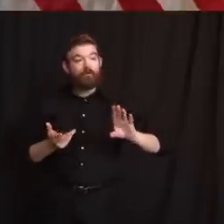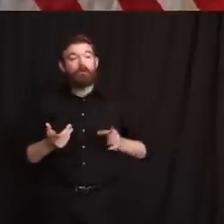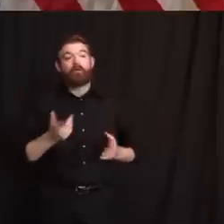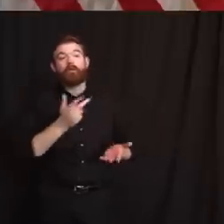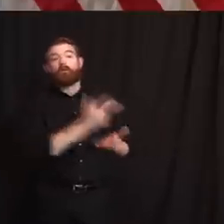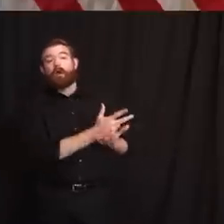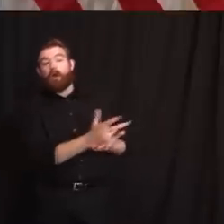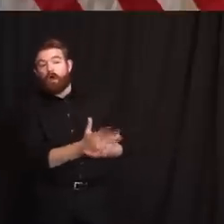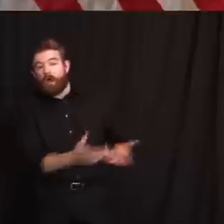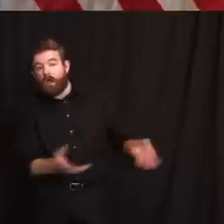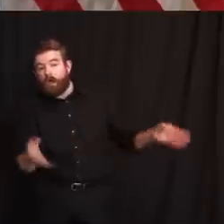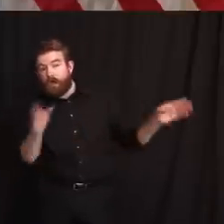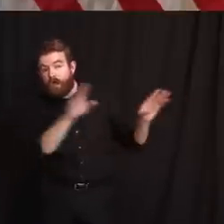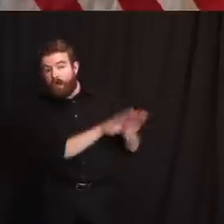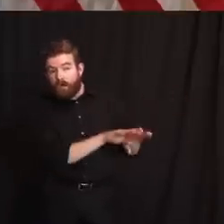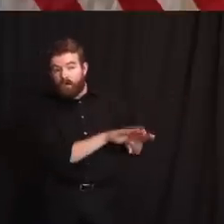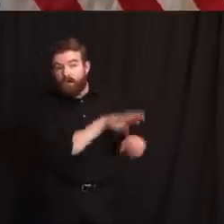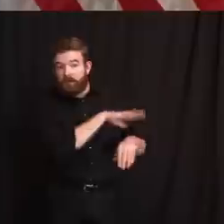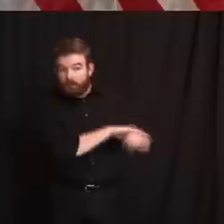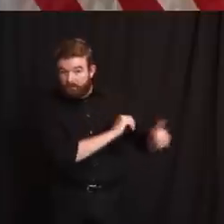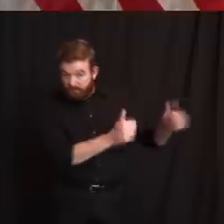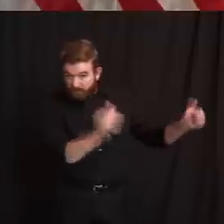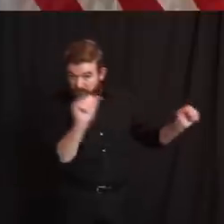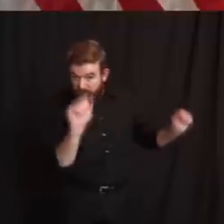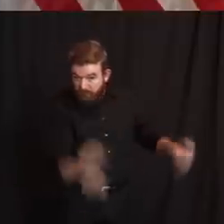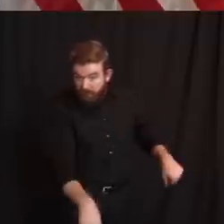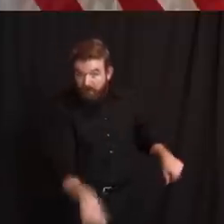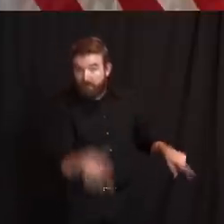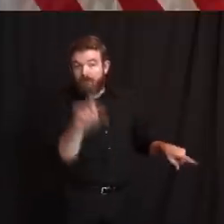car traffic? Yep. Is that it? Yeah.